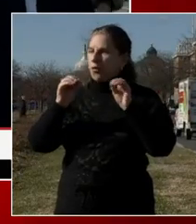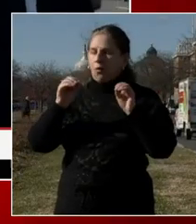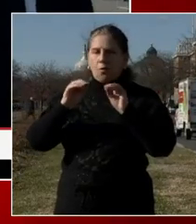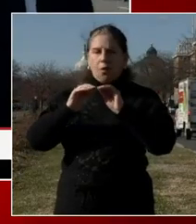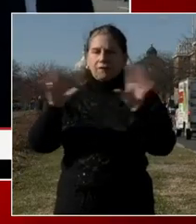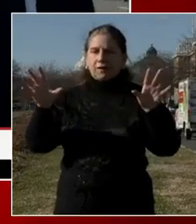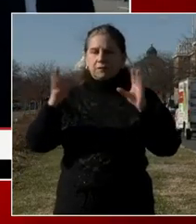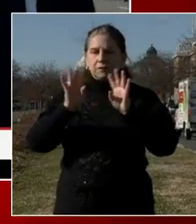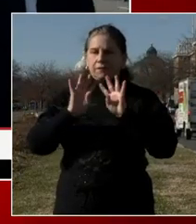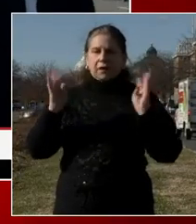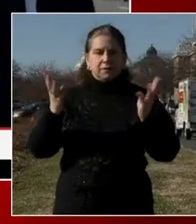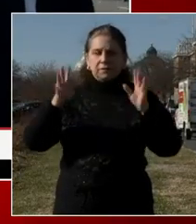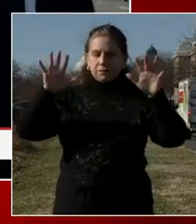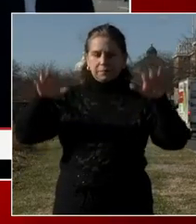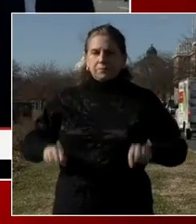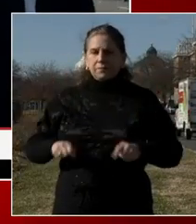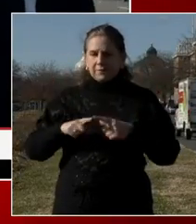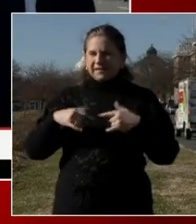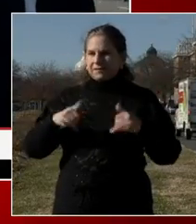Yes.